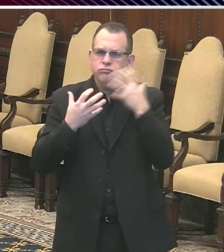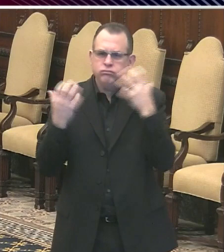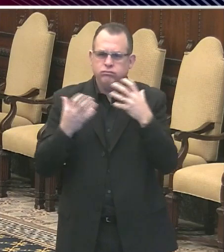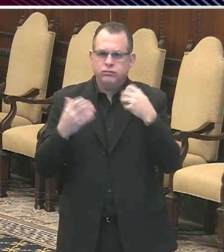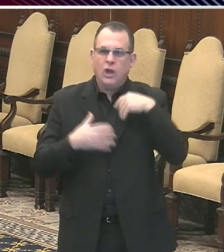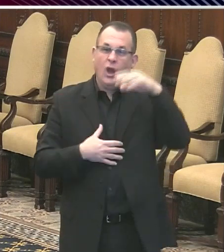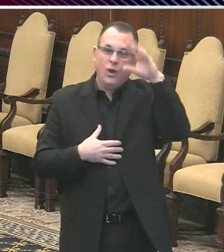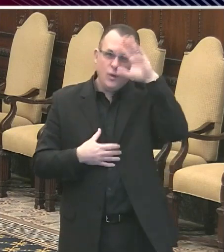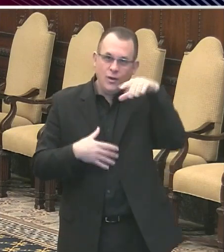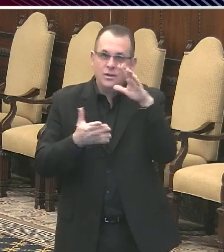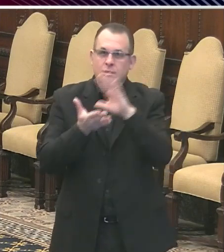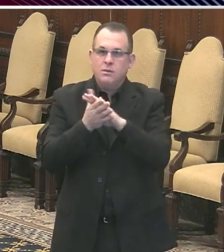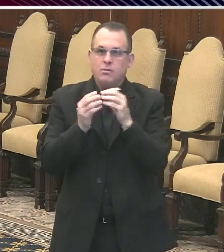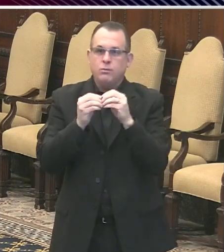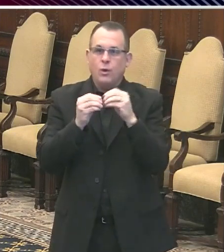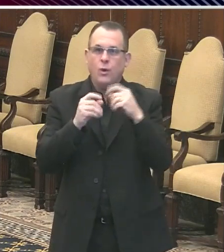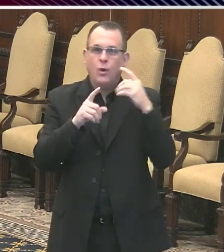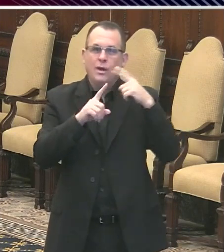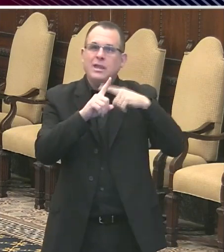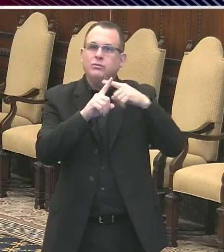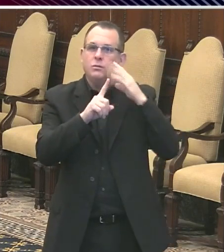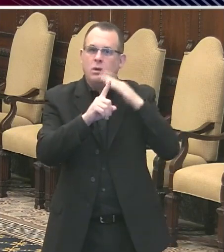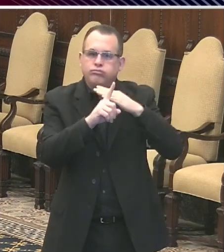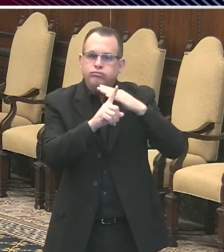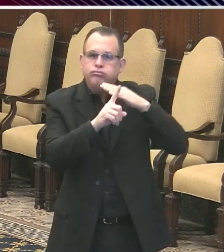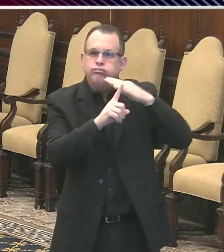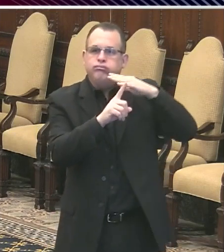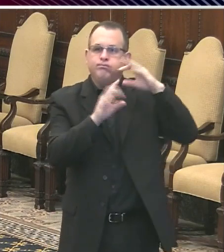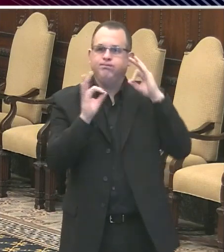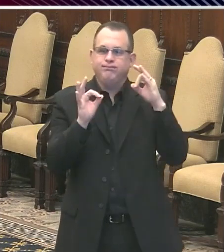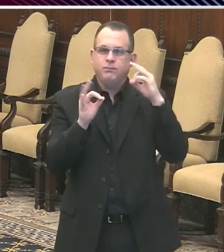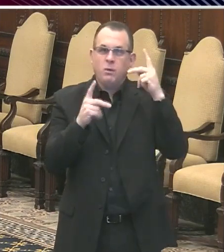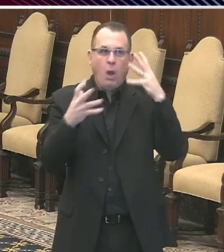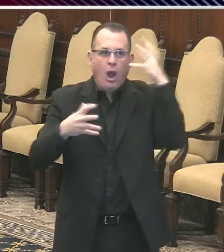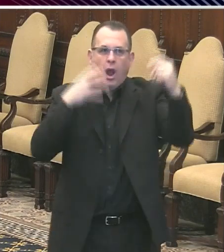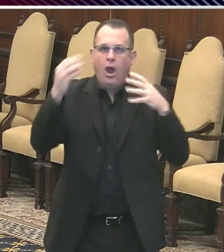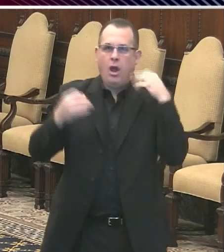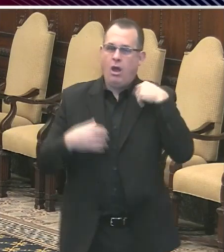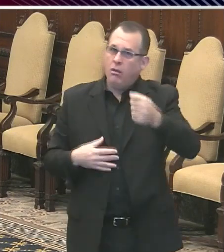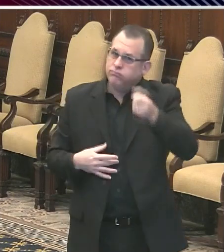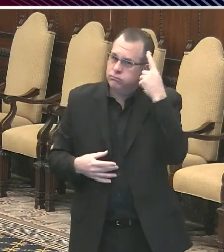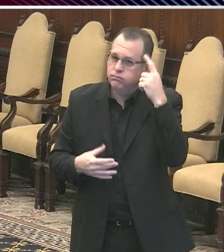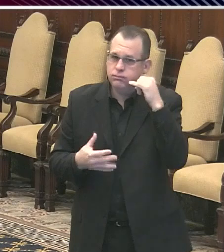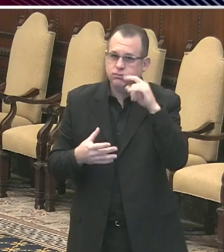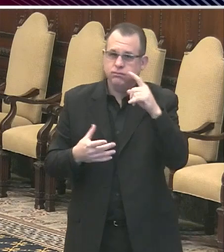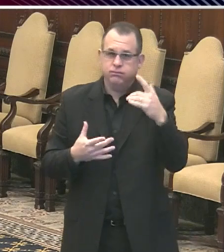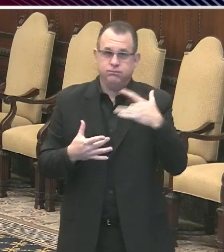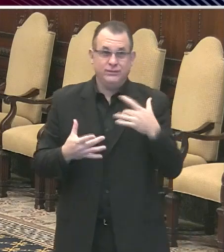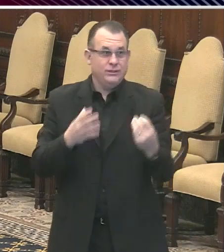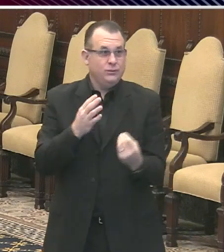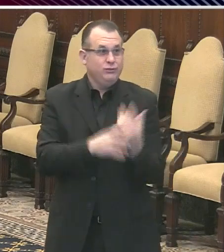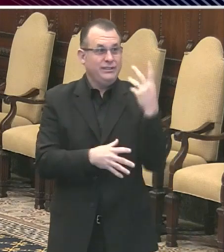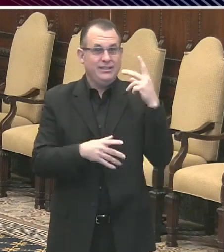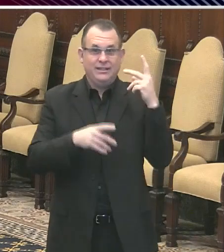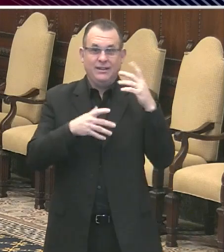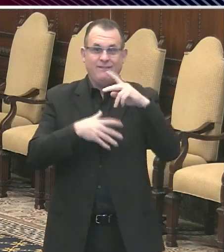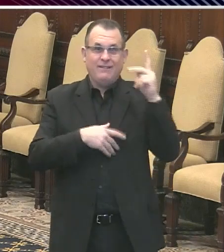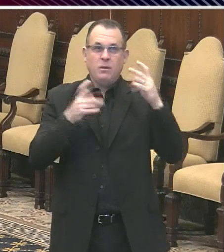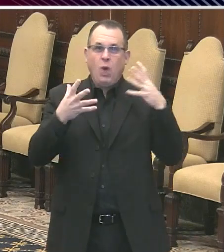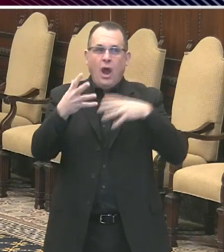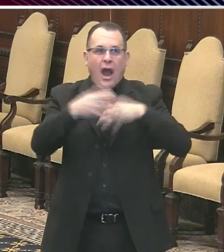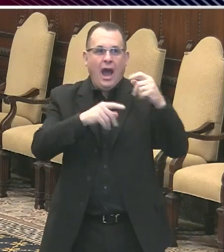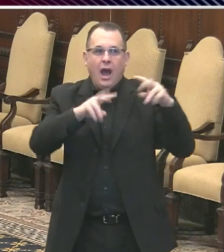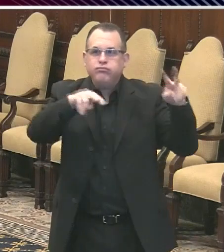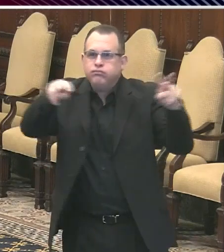to increase. Believe me, I get it. Under normal circumstances, Philadelphia is the place to be in the spring. And getting outside safely for exercise